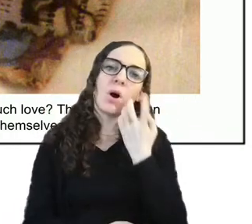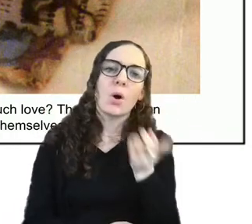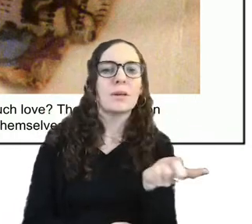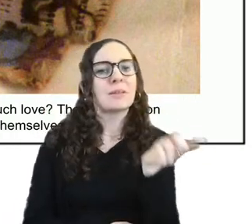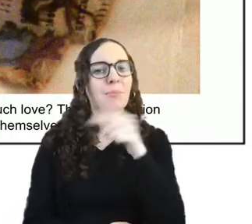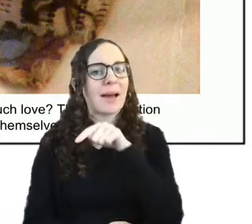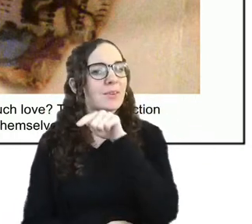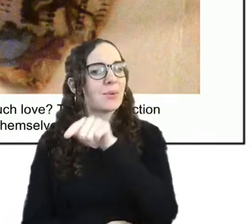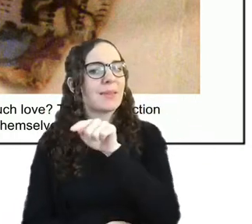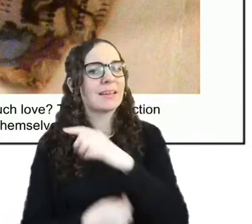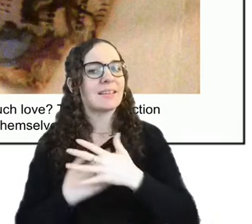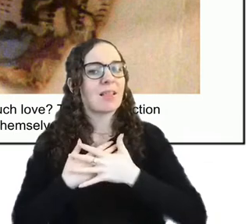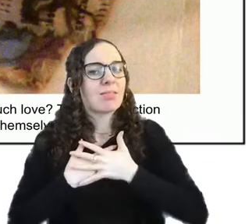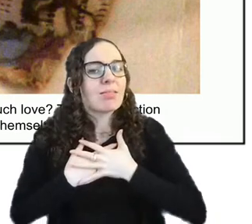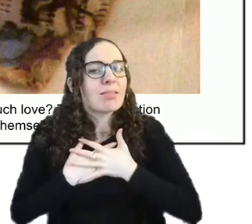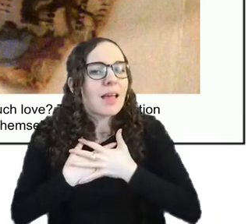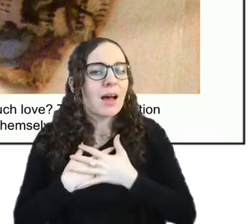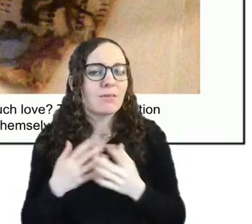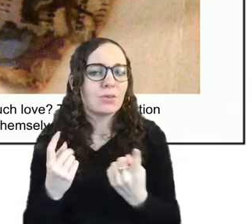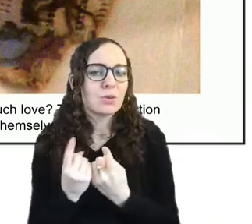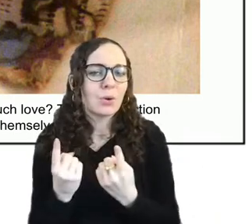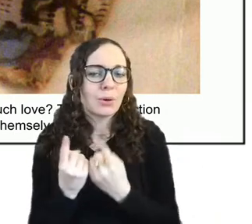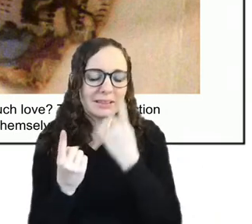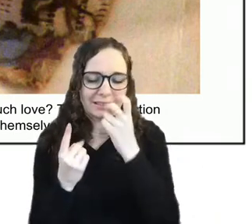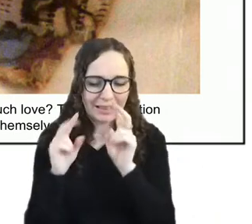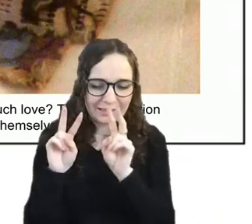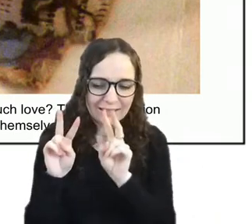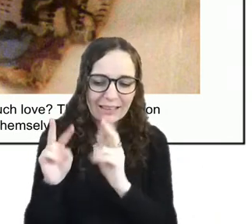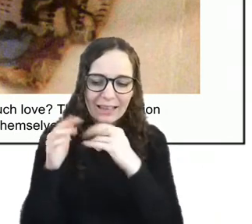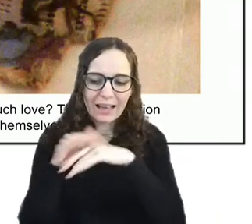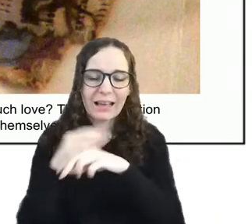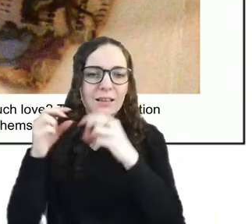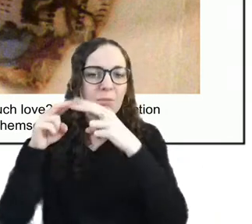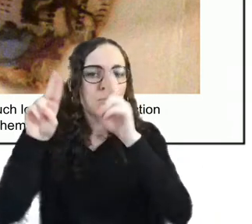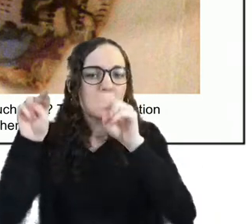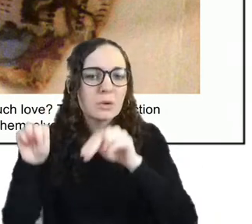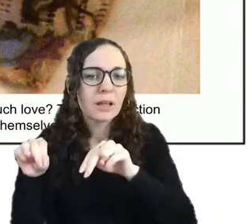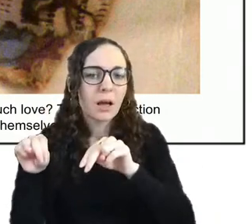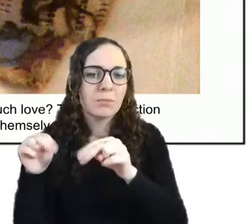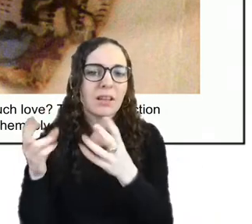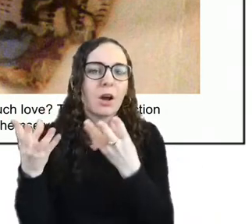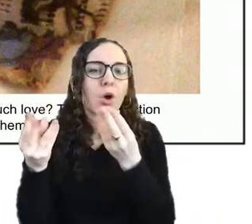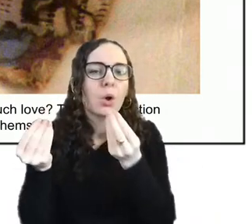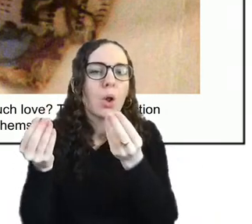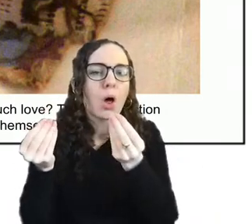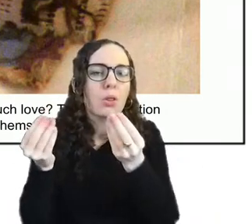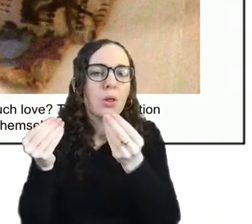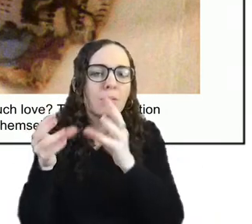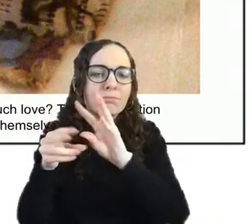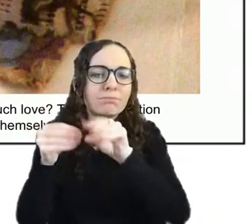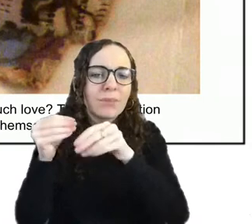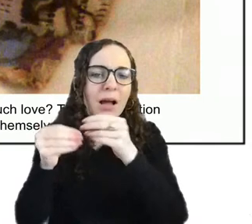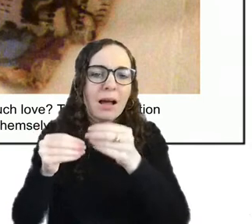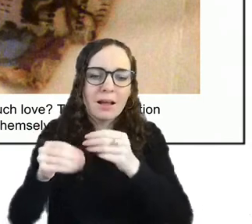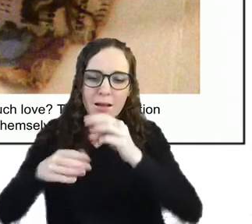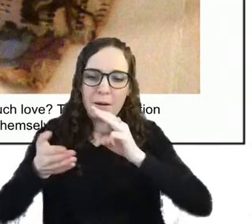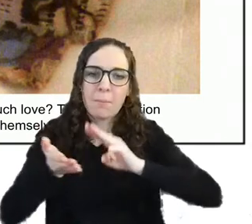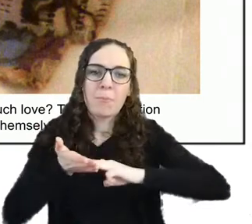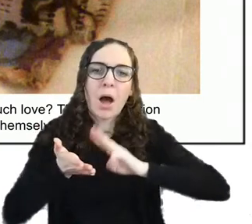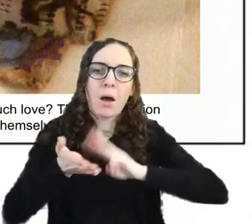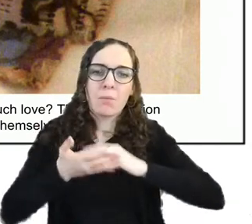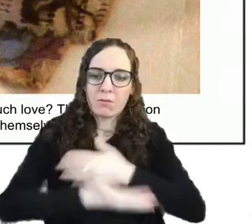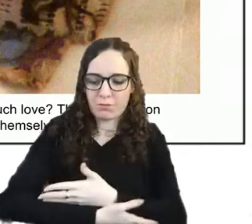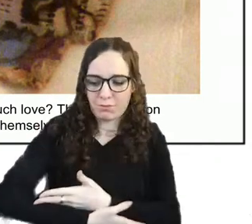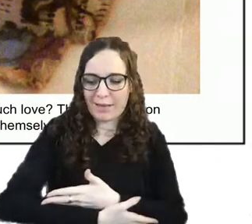that you can see at the foundling museum so they're bits of cloth that are kind of the mums of the babies they ripped off their